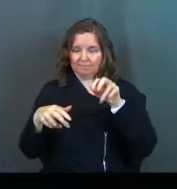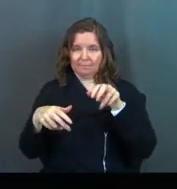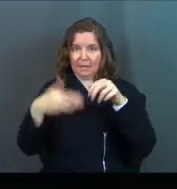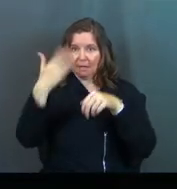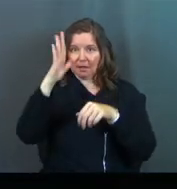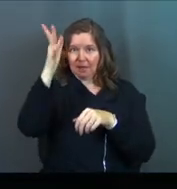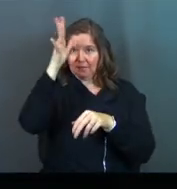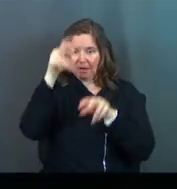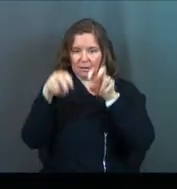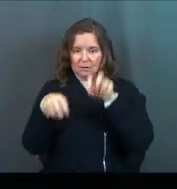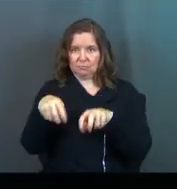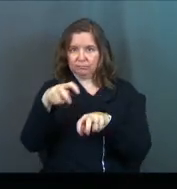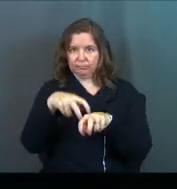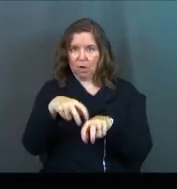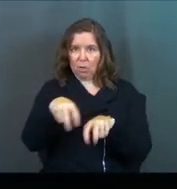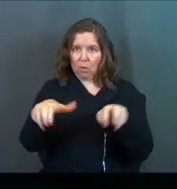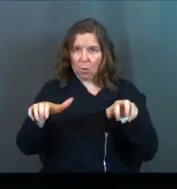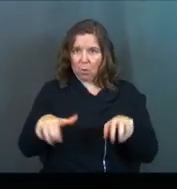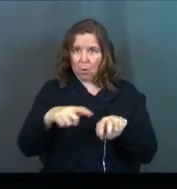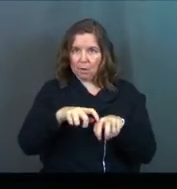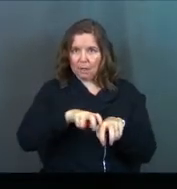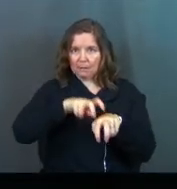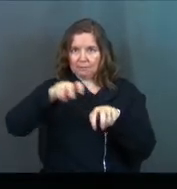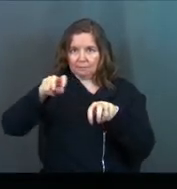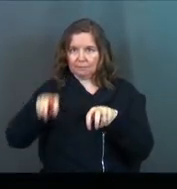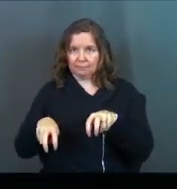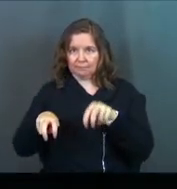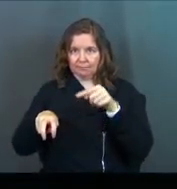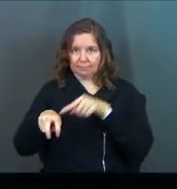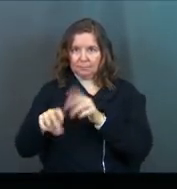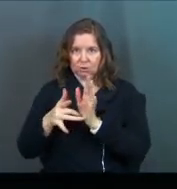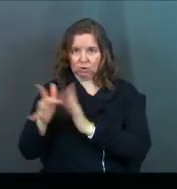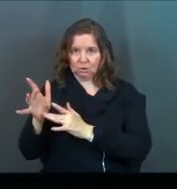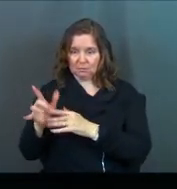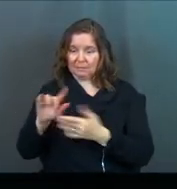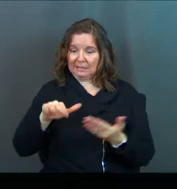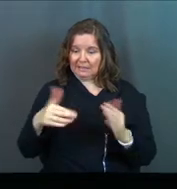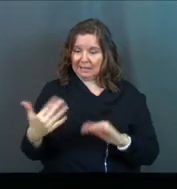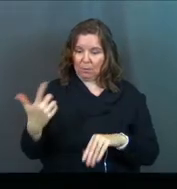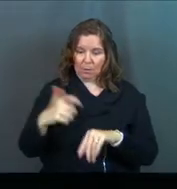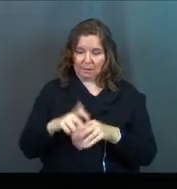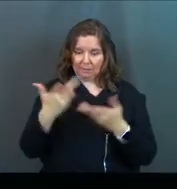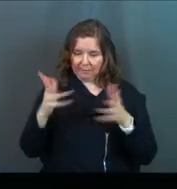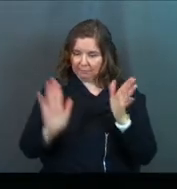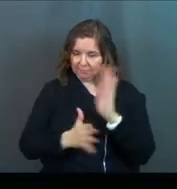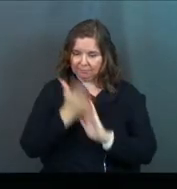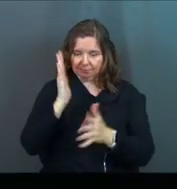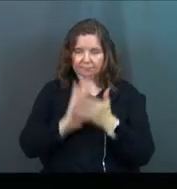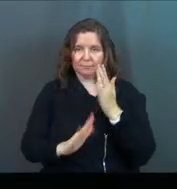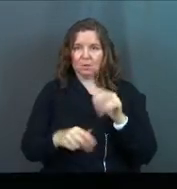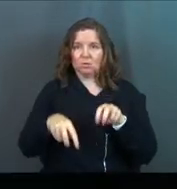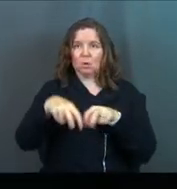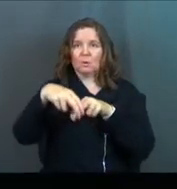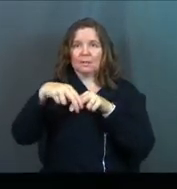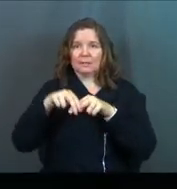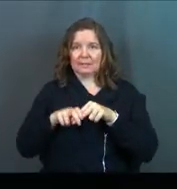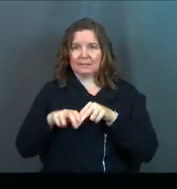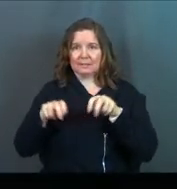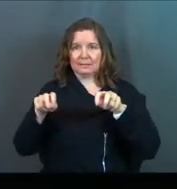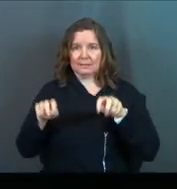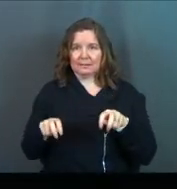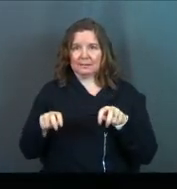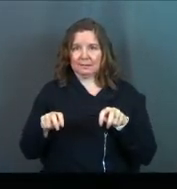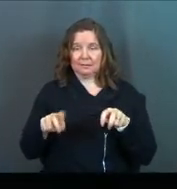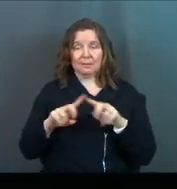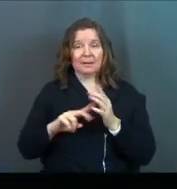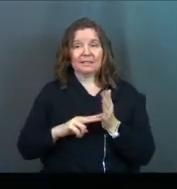symbolizes that the overall work is done. He died for our sins once for all. It's done. So He sits. But